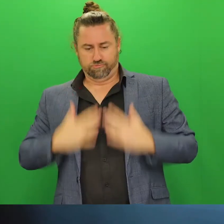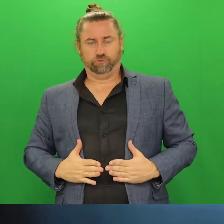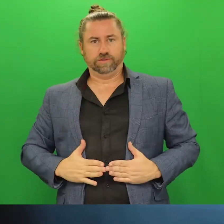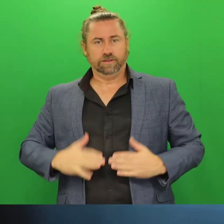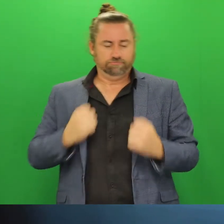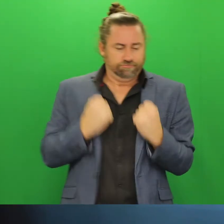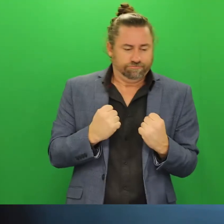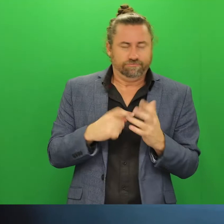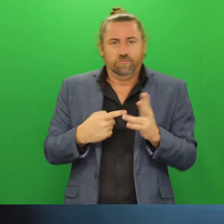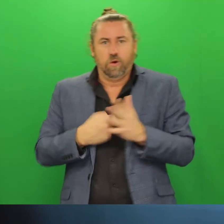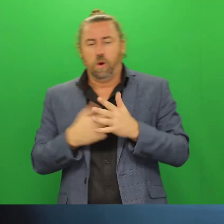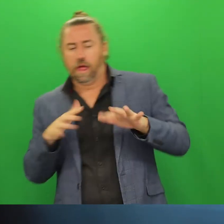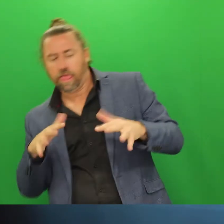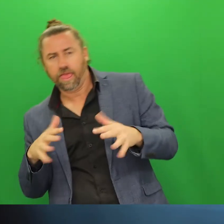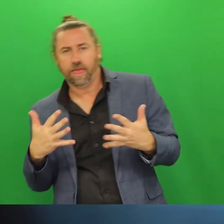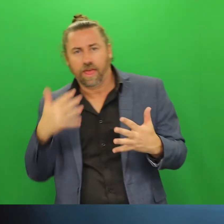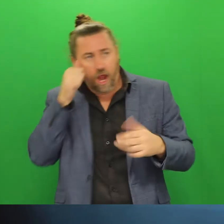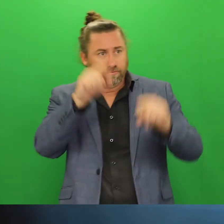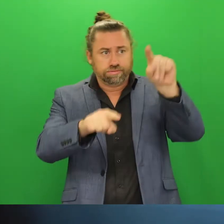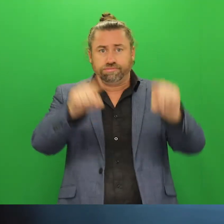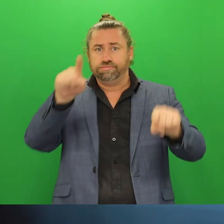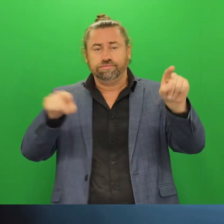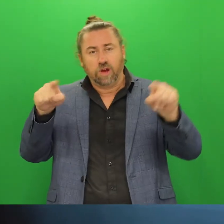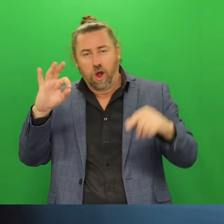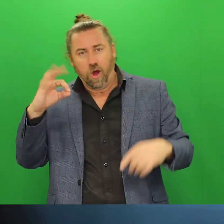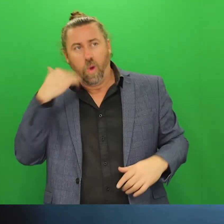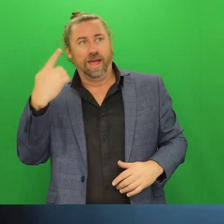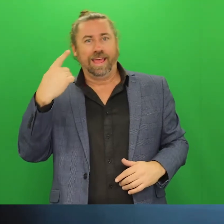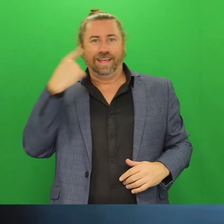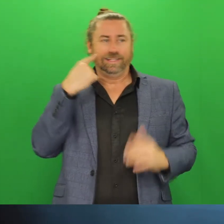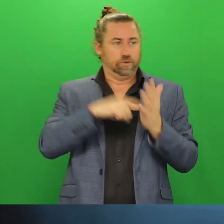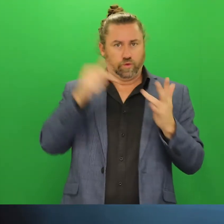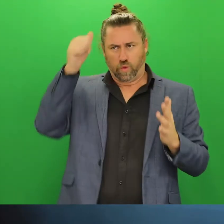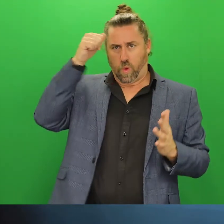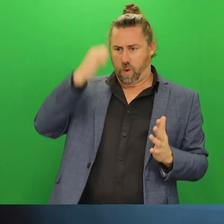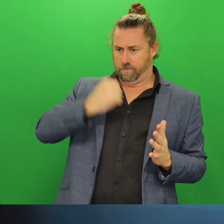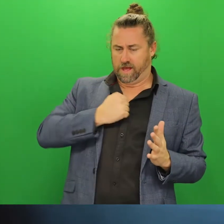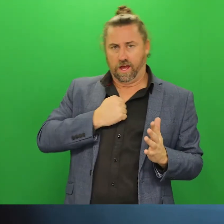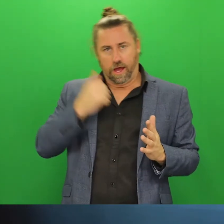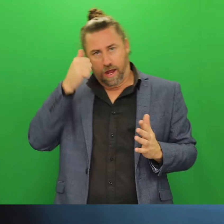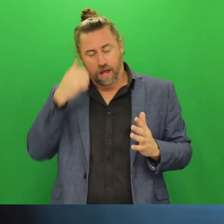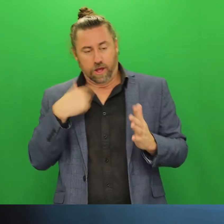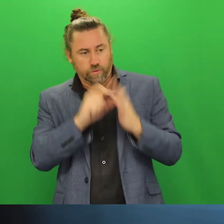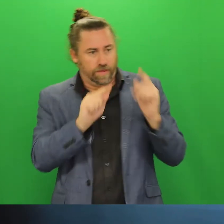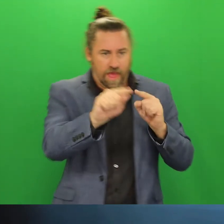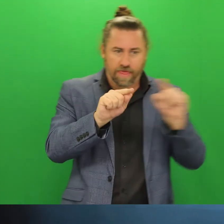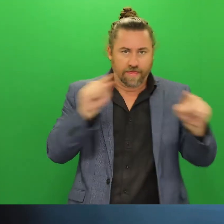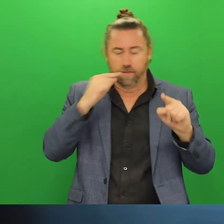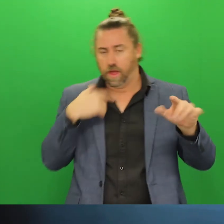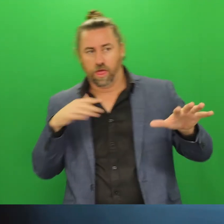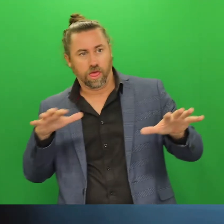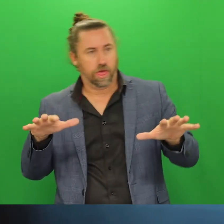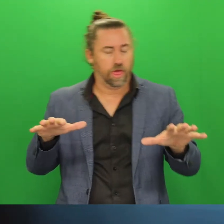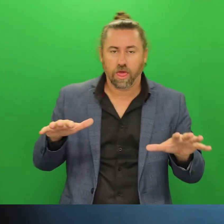people's circumstances are very different and it's very hard for a lot of people in their context to fulfil all those elements